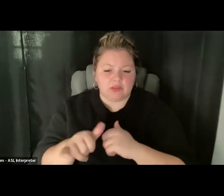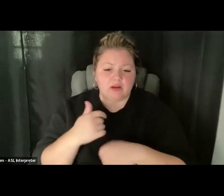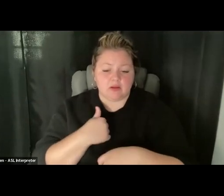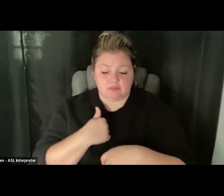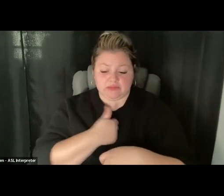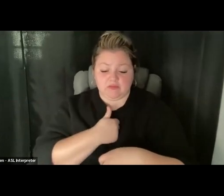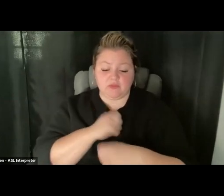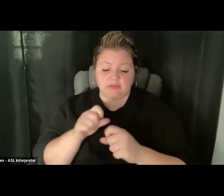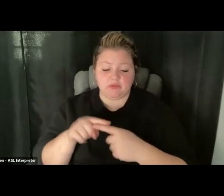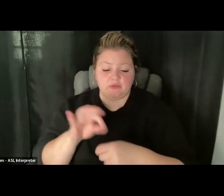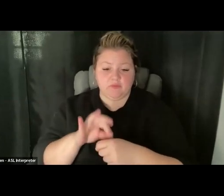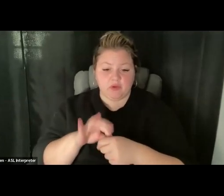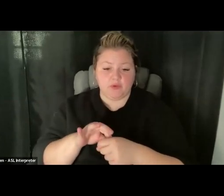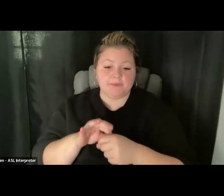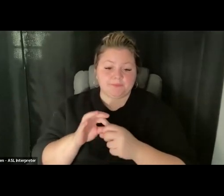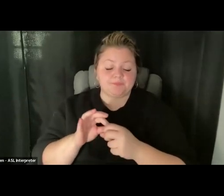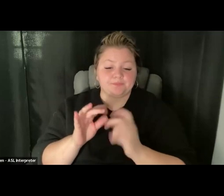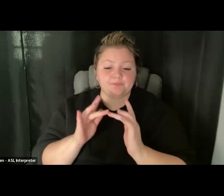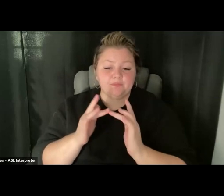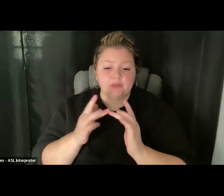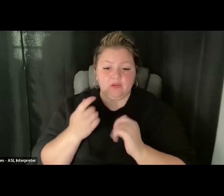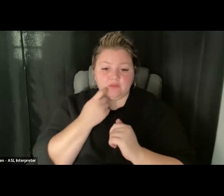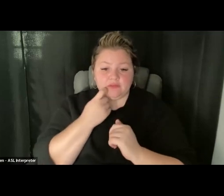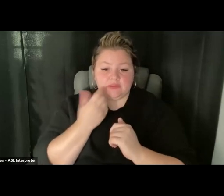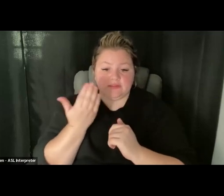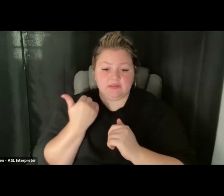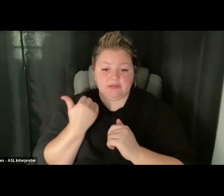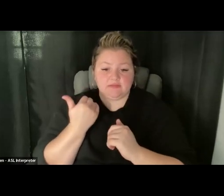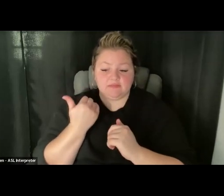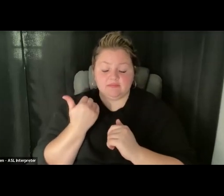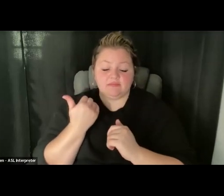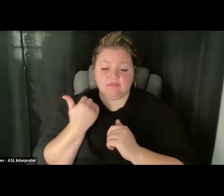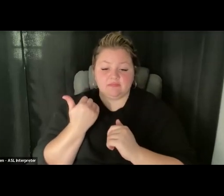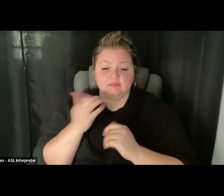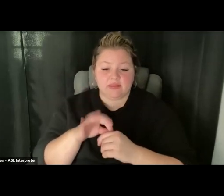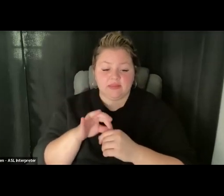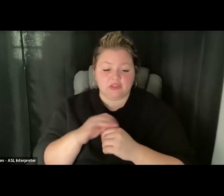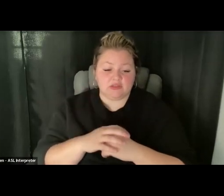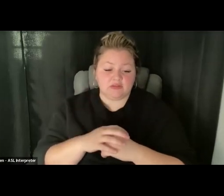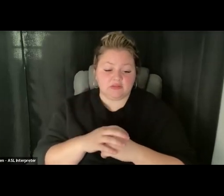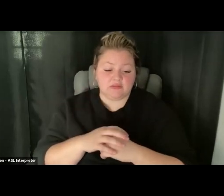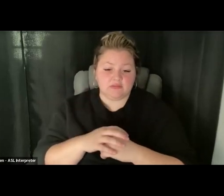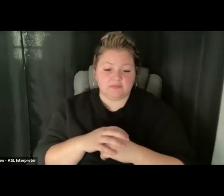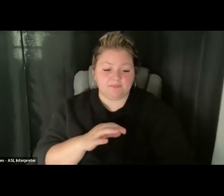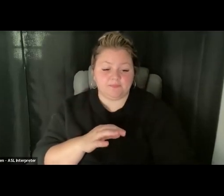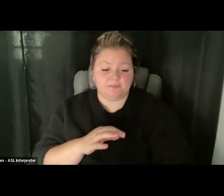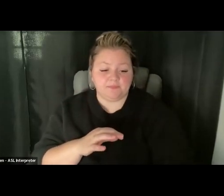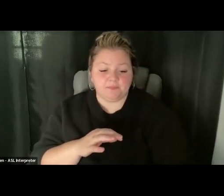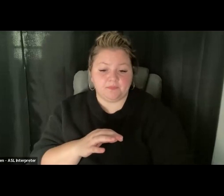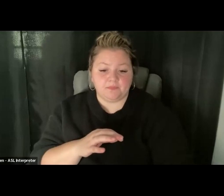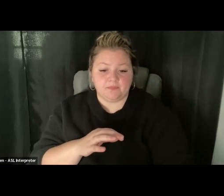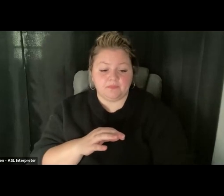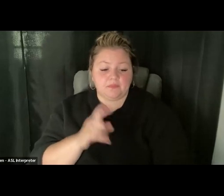for the first time just this past just this past election for my local town elections.